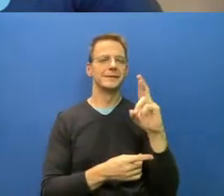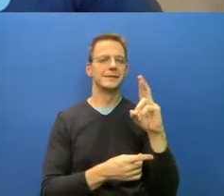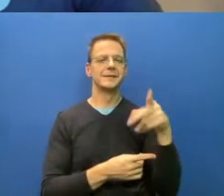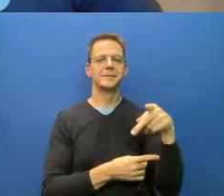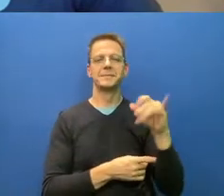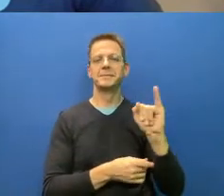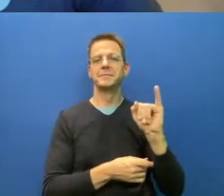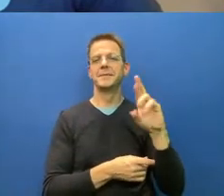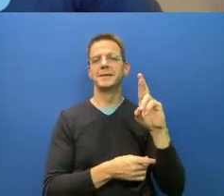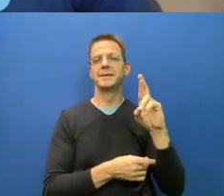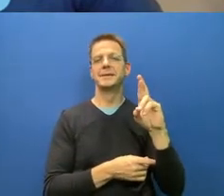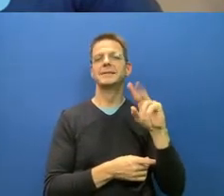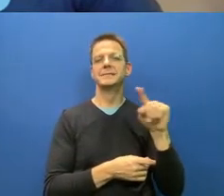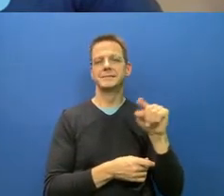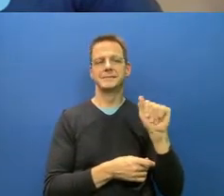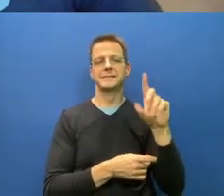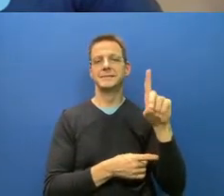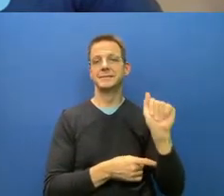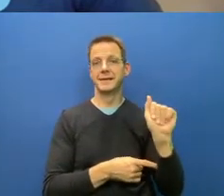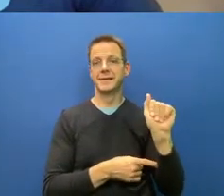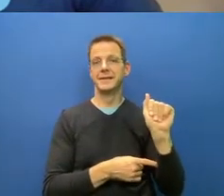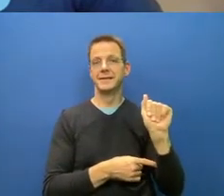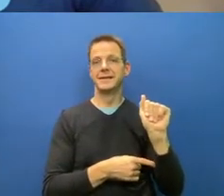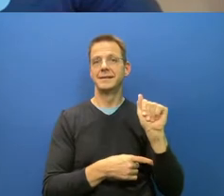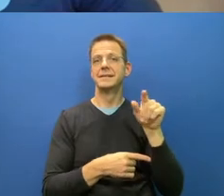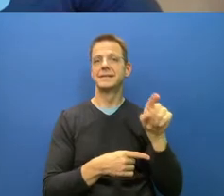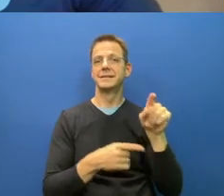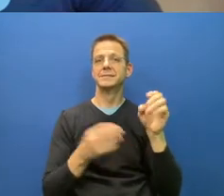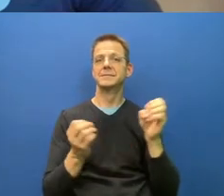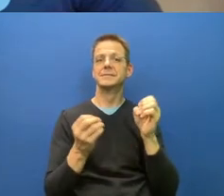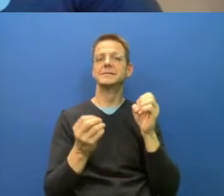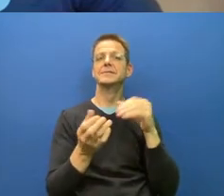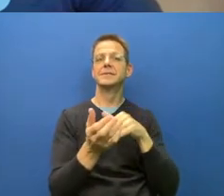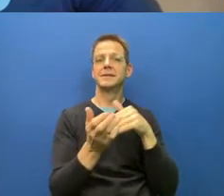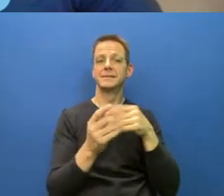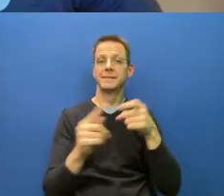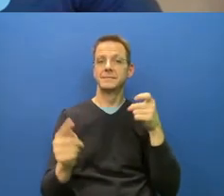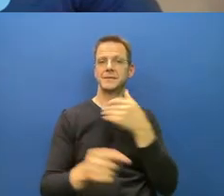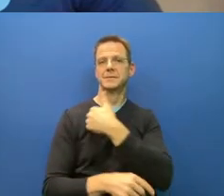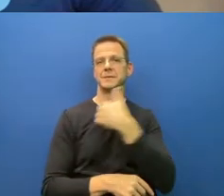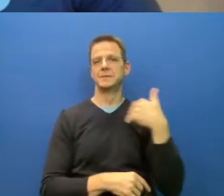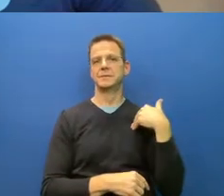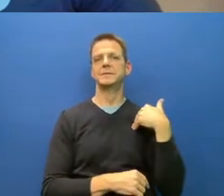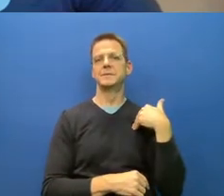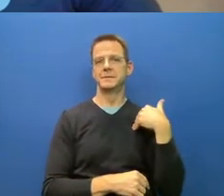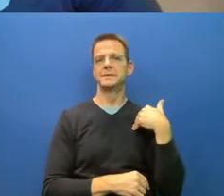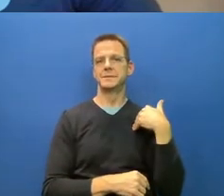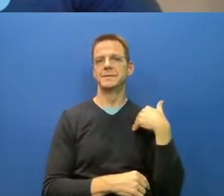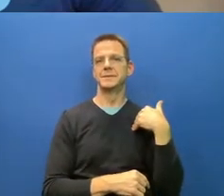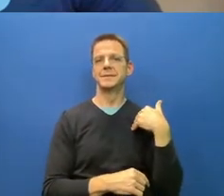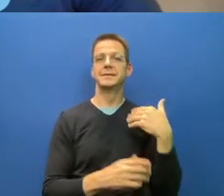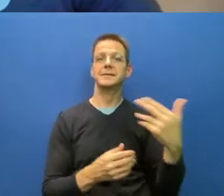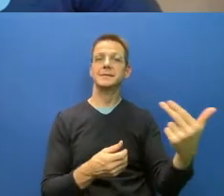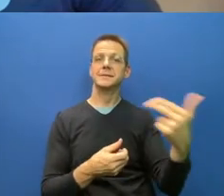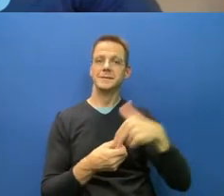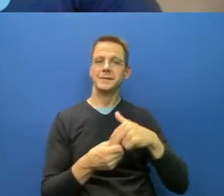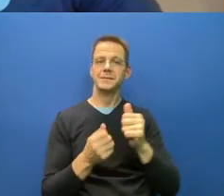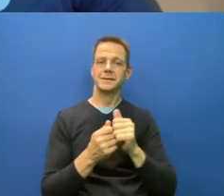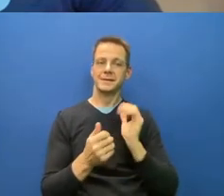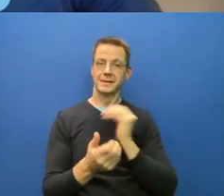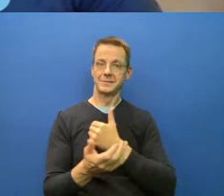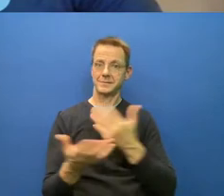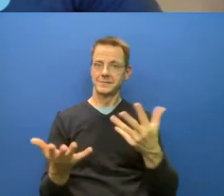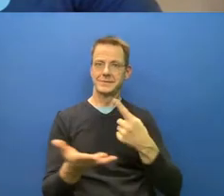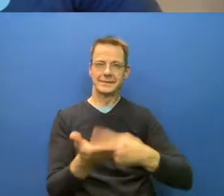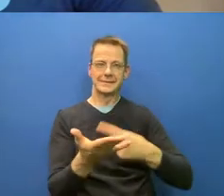who is able to join us during our rapid test conversation, co-founder of Masks for Canada, an advocacy group that campaigns